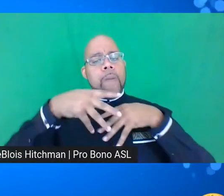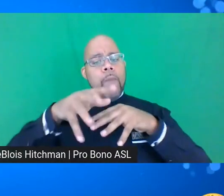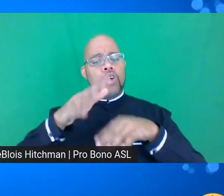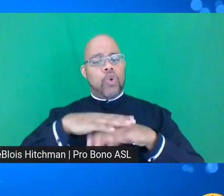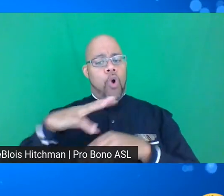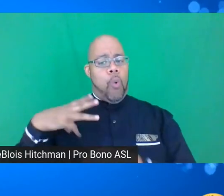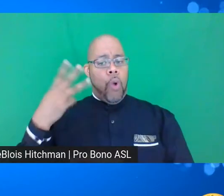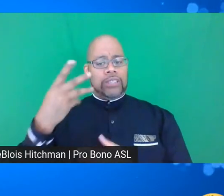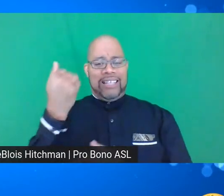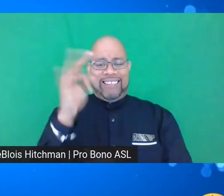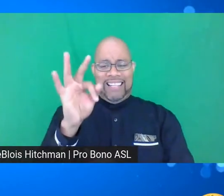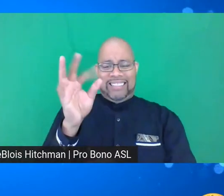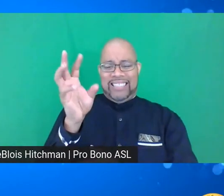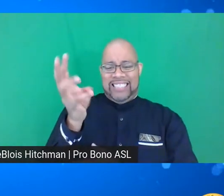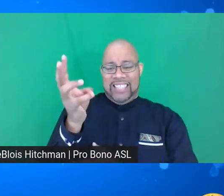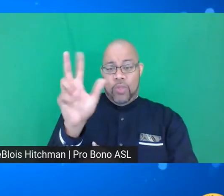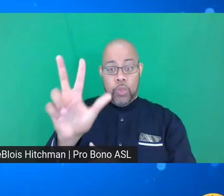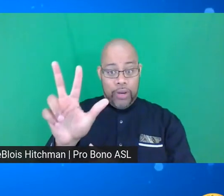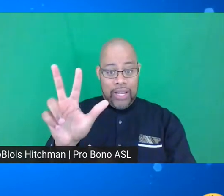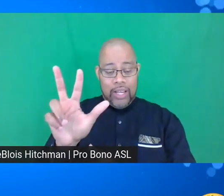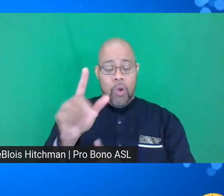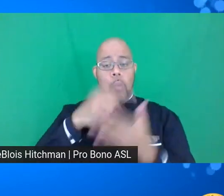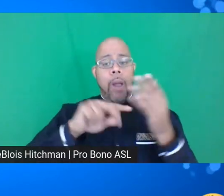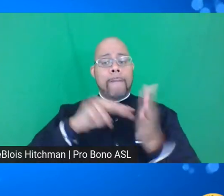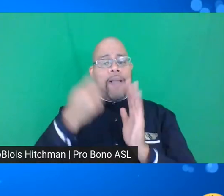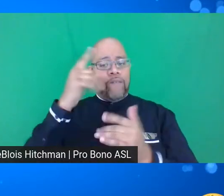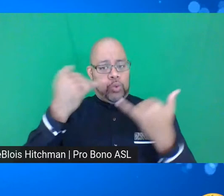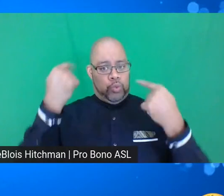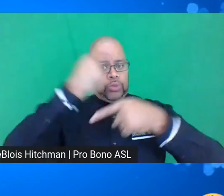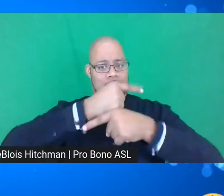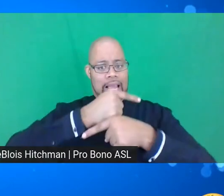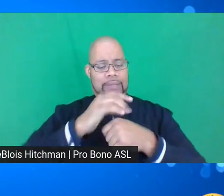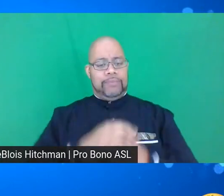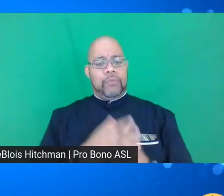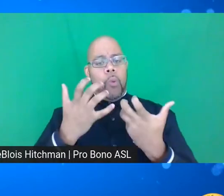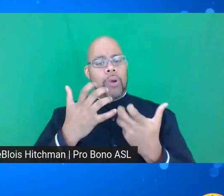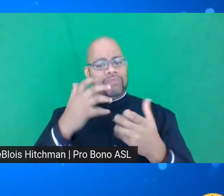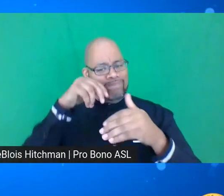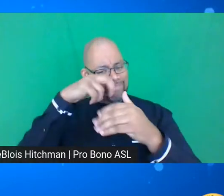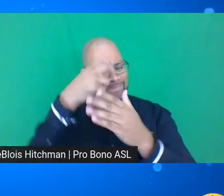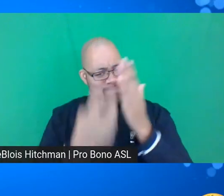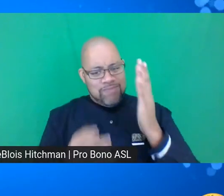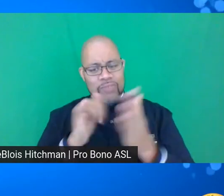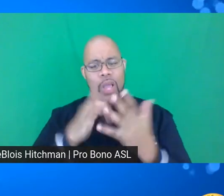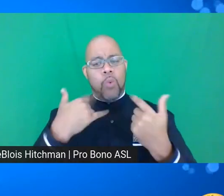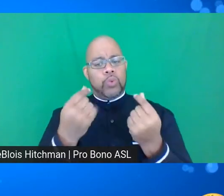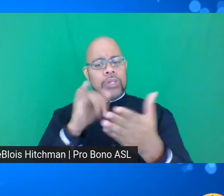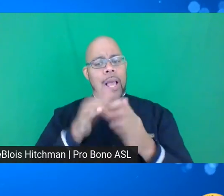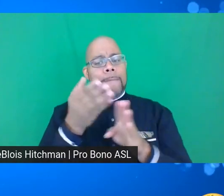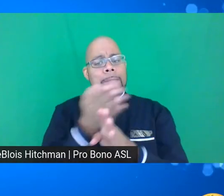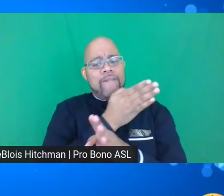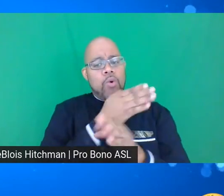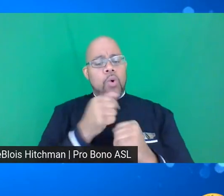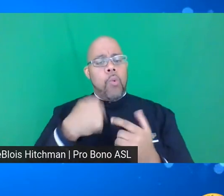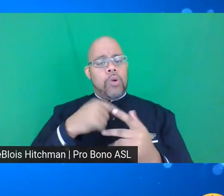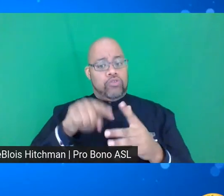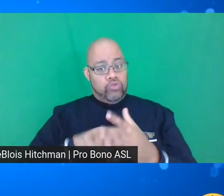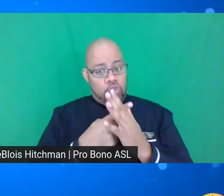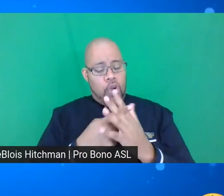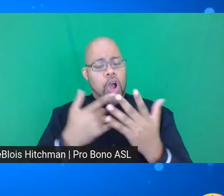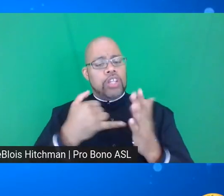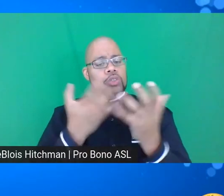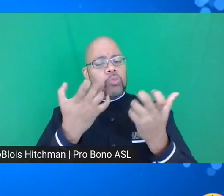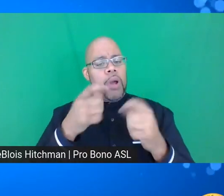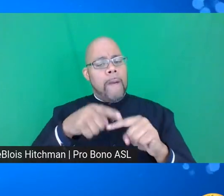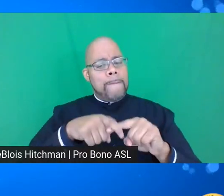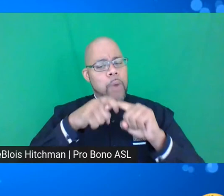Washington in 1963 means for today. We're going to get into that. We're going to do that before we get started. I want to